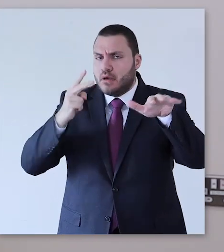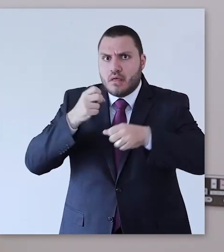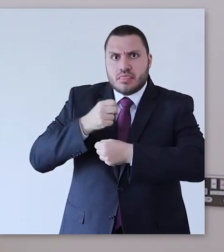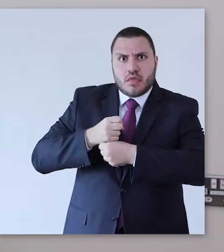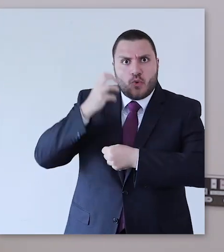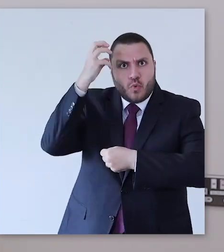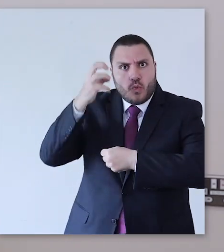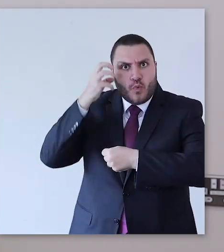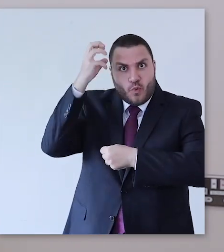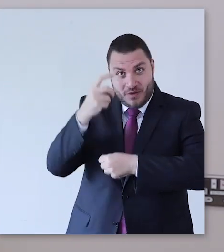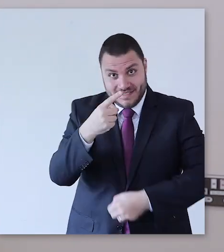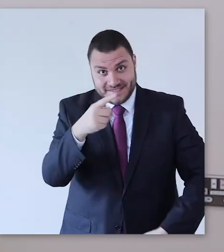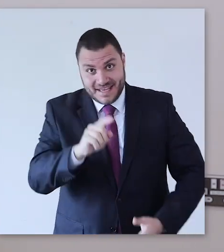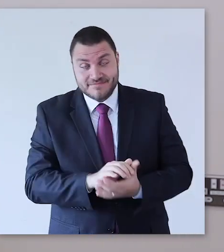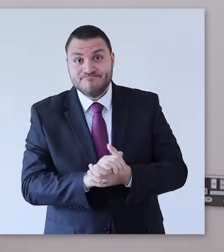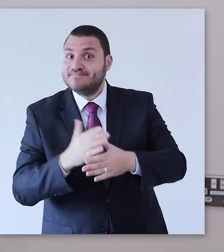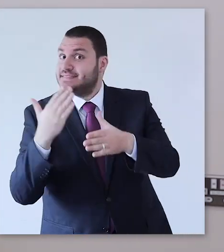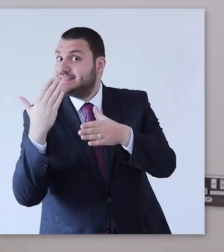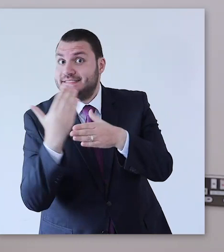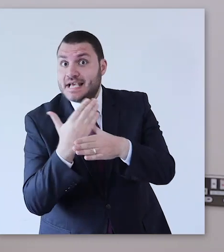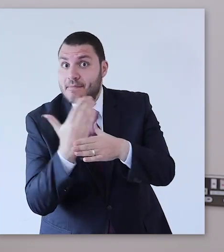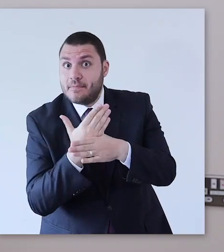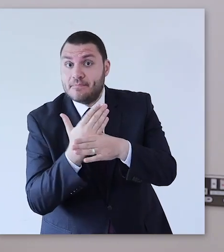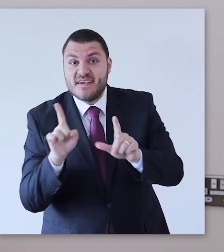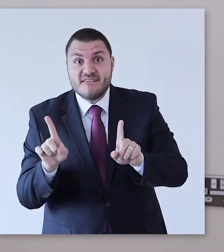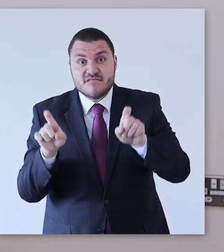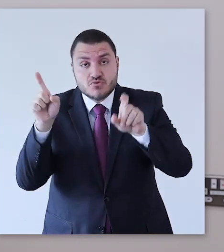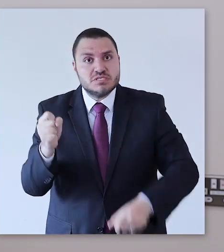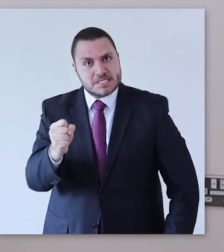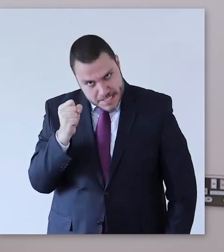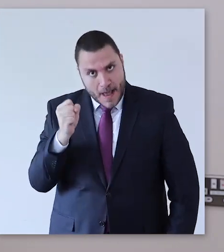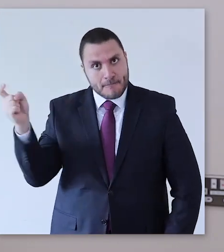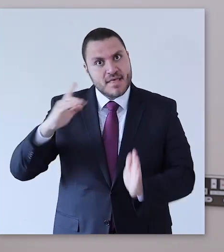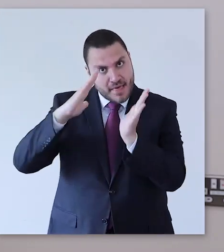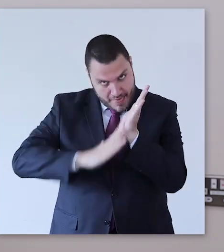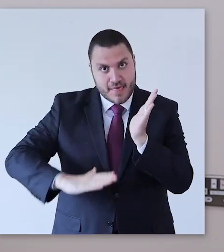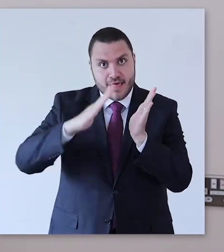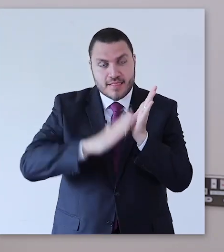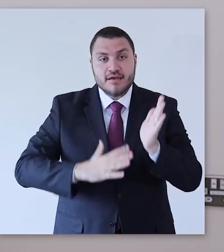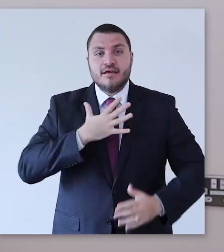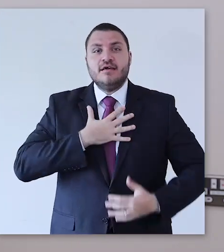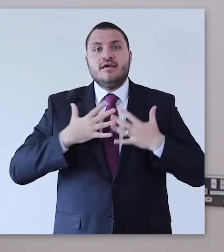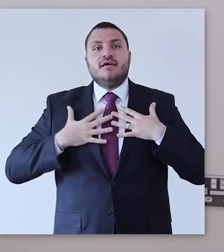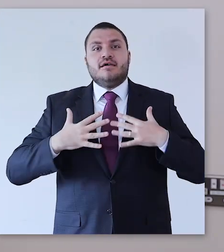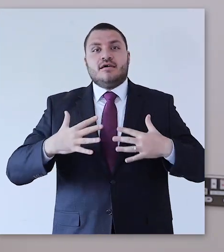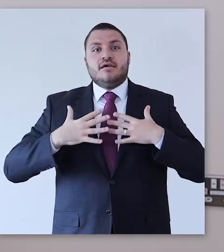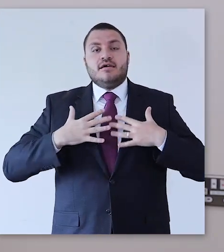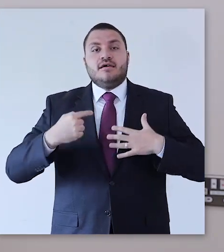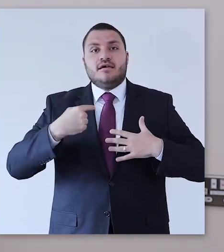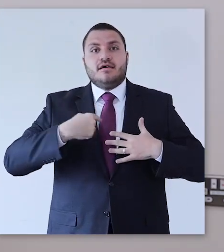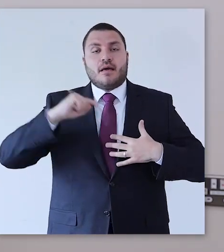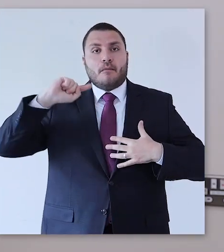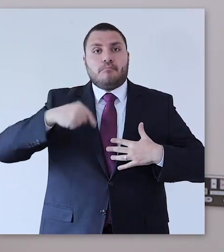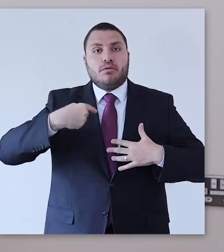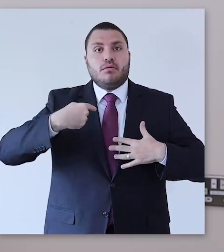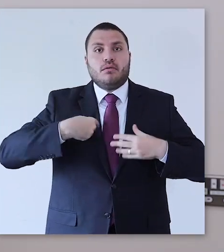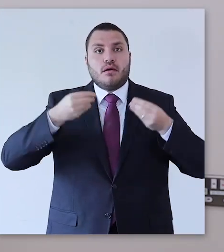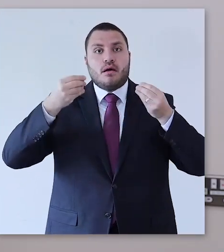more international importance because of the widespread